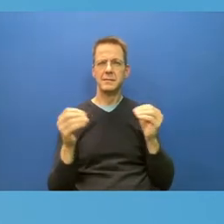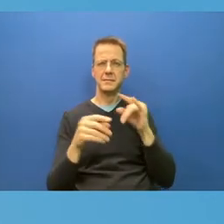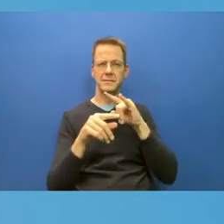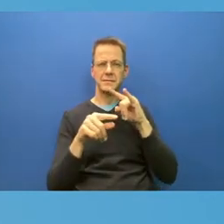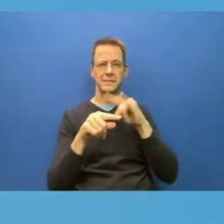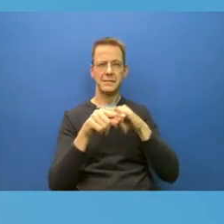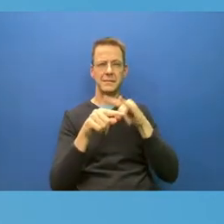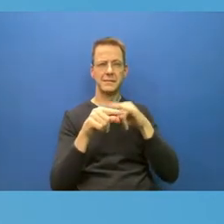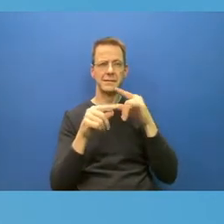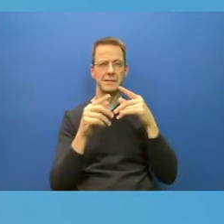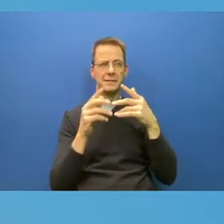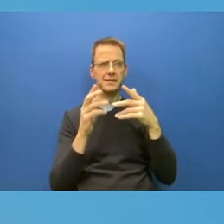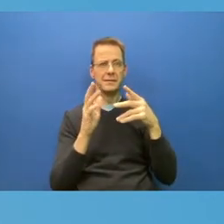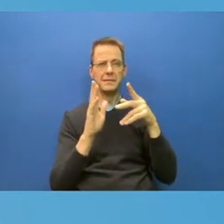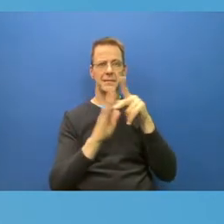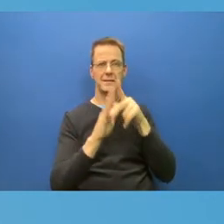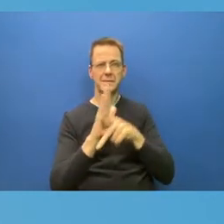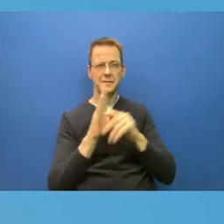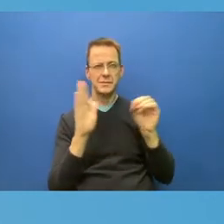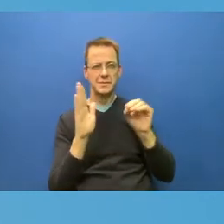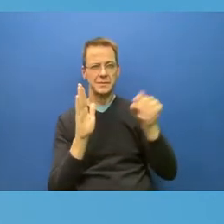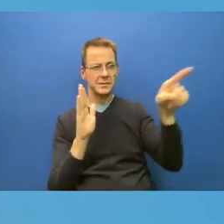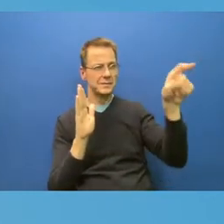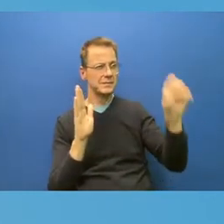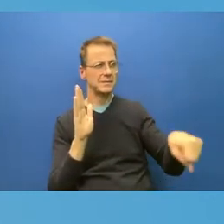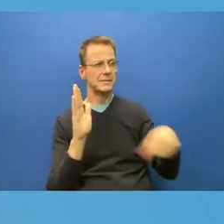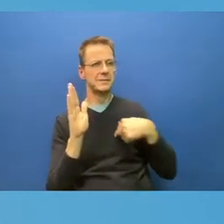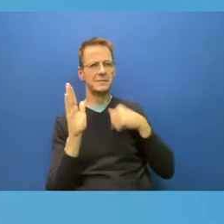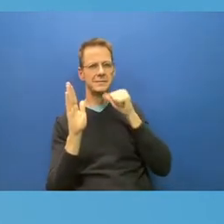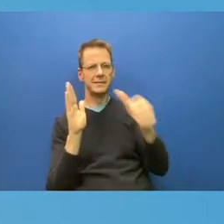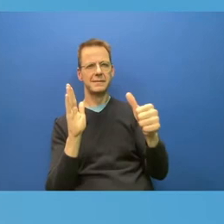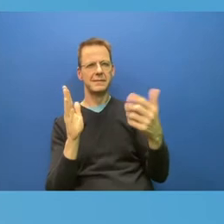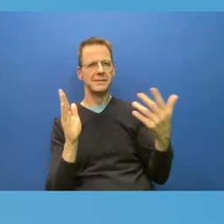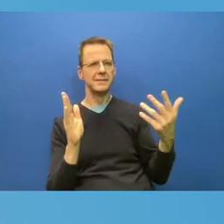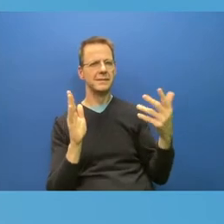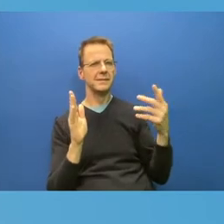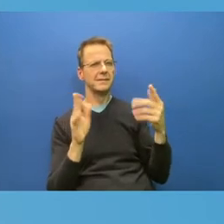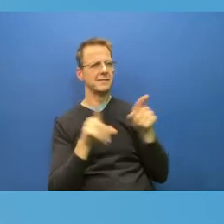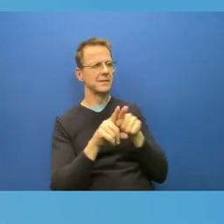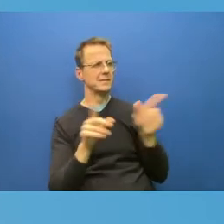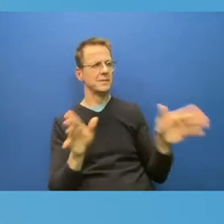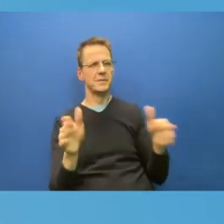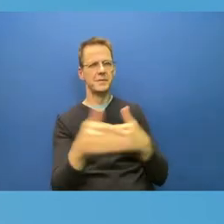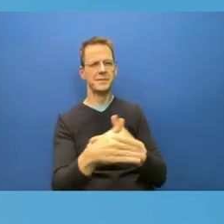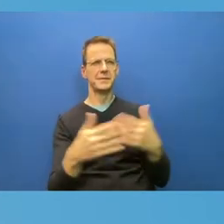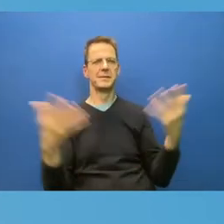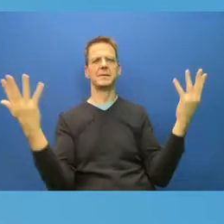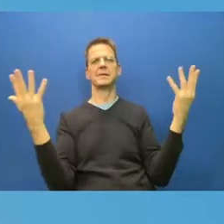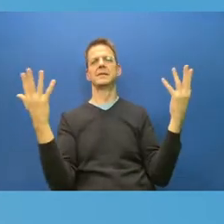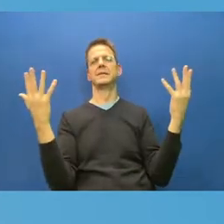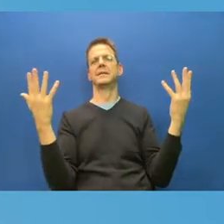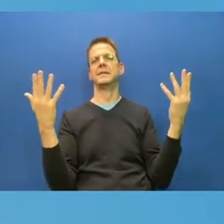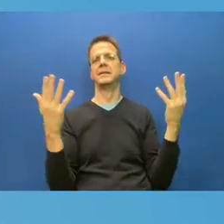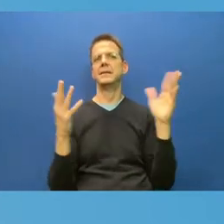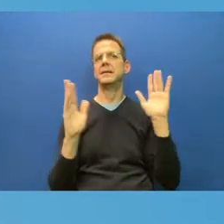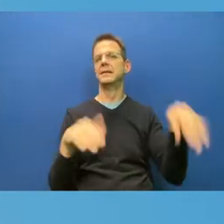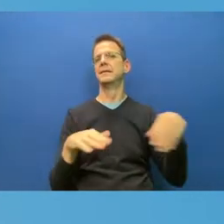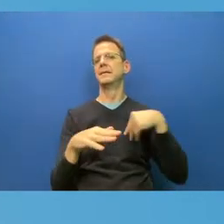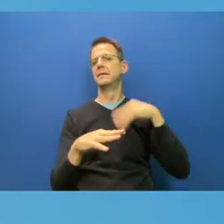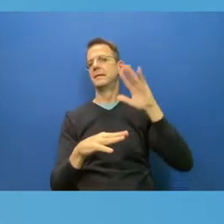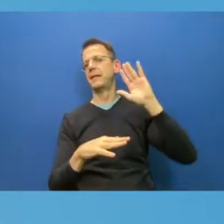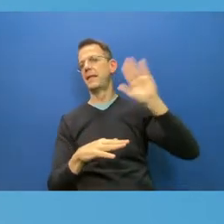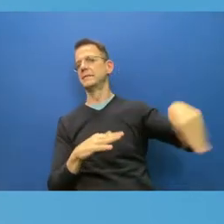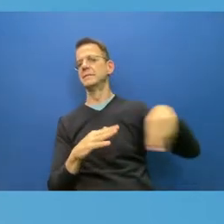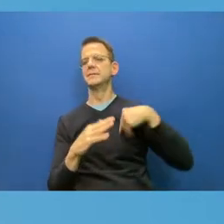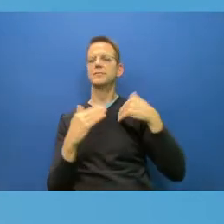secondhand smoke. So I might as well light up and have a cigarette too. And that is exactly what's happening in other restaurants. Those